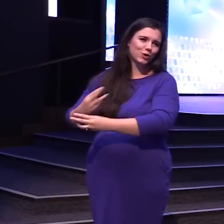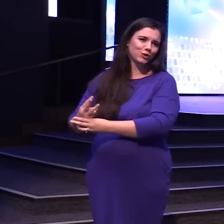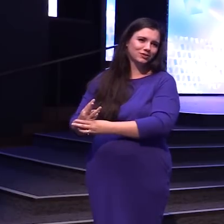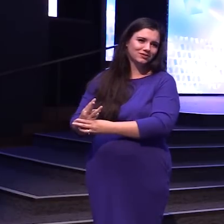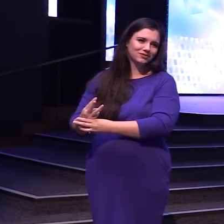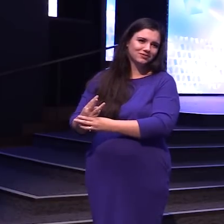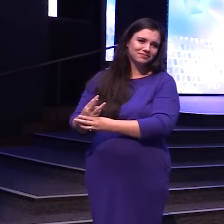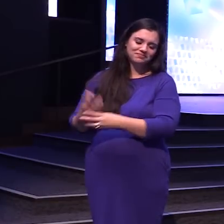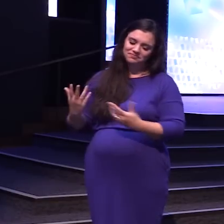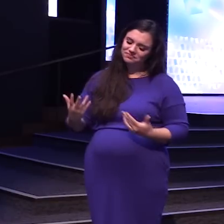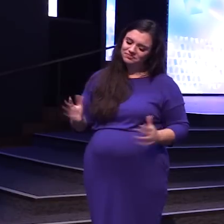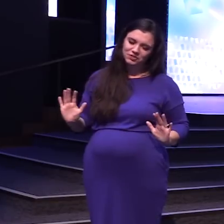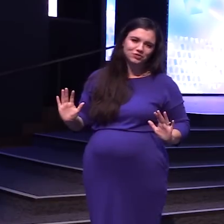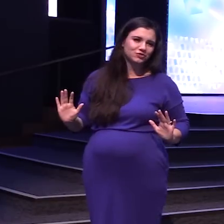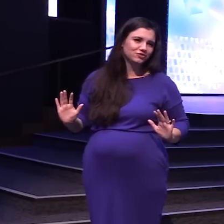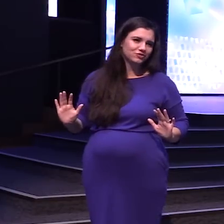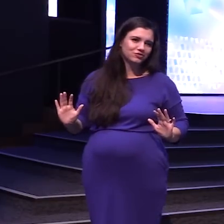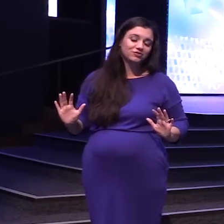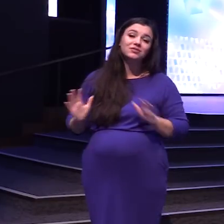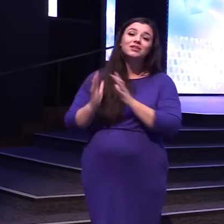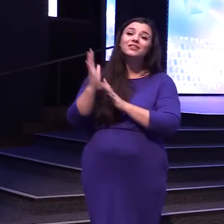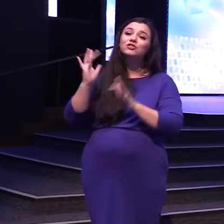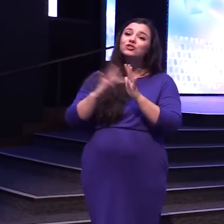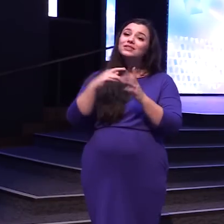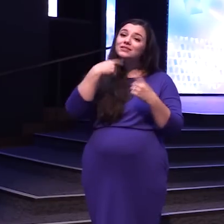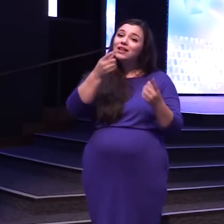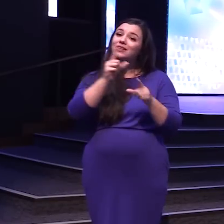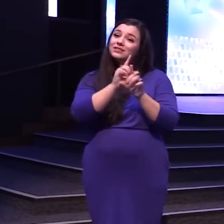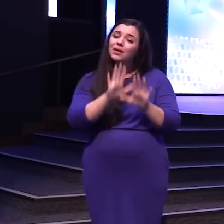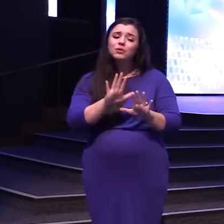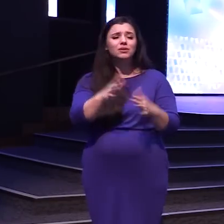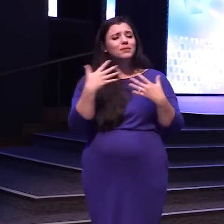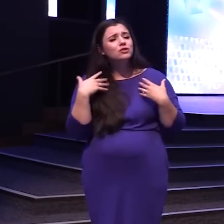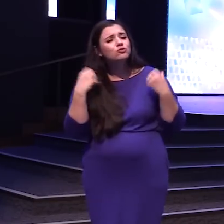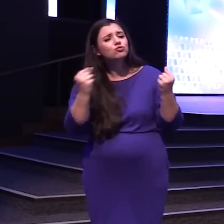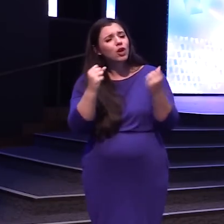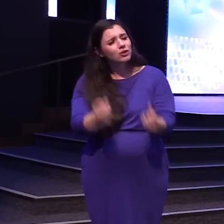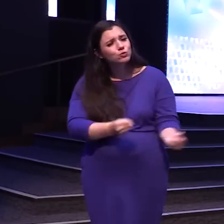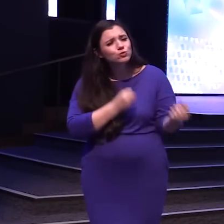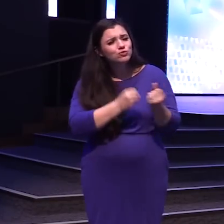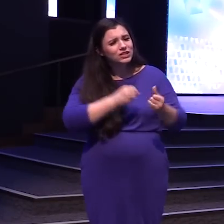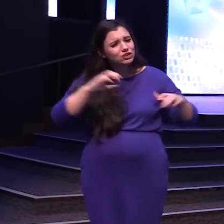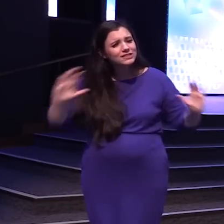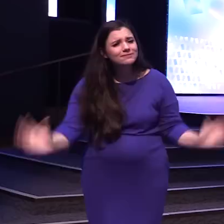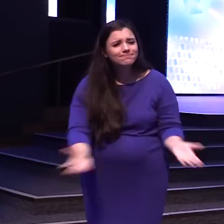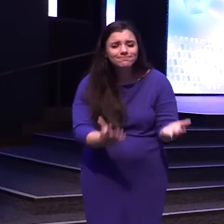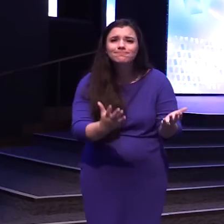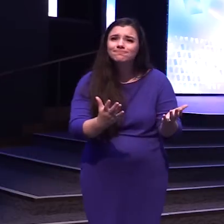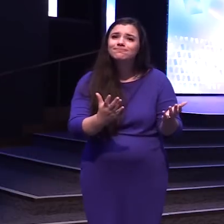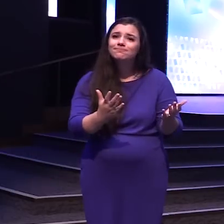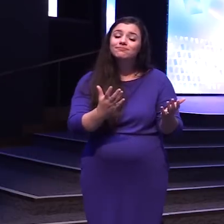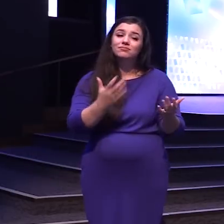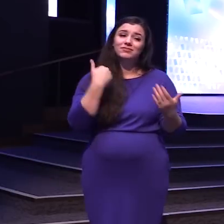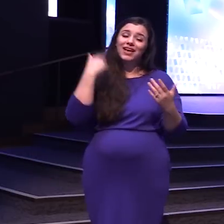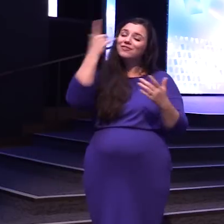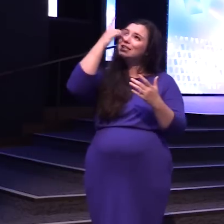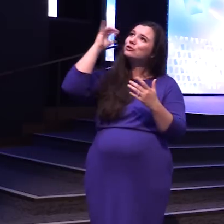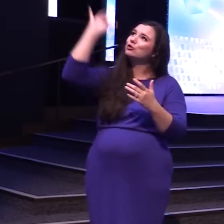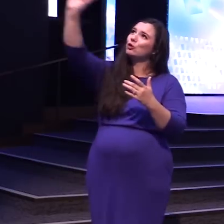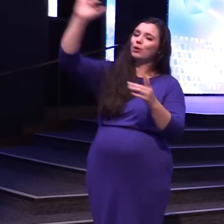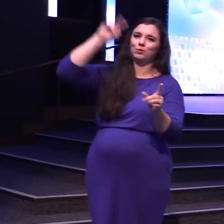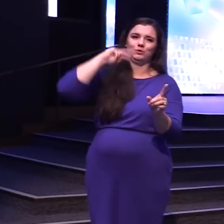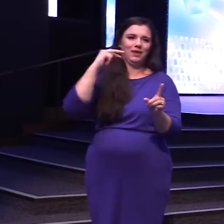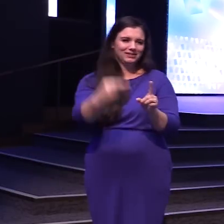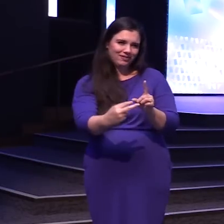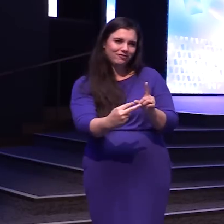world Jesus is telling His disciples Be strong and courageous Have an eternal perspective